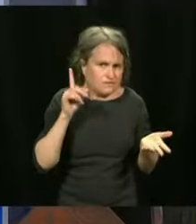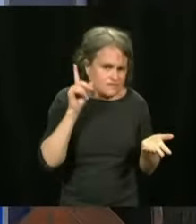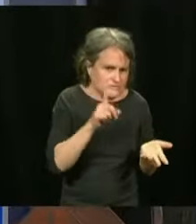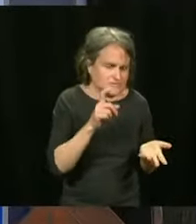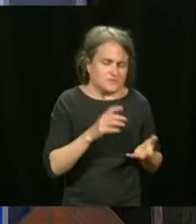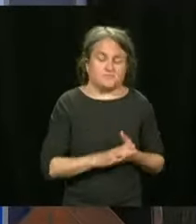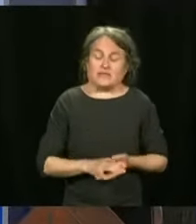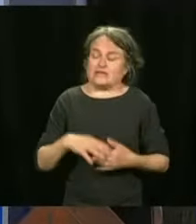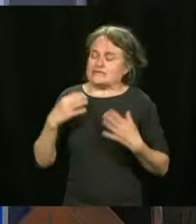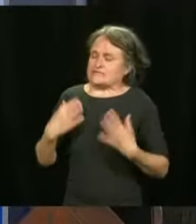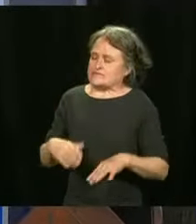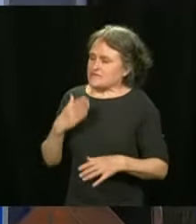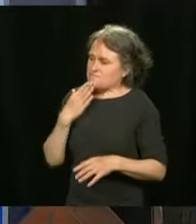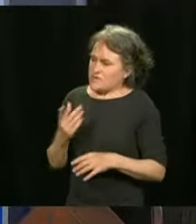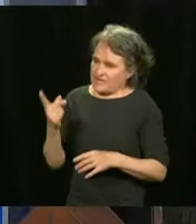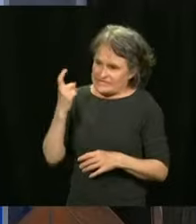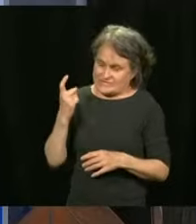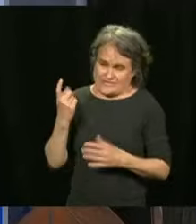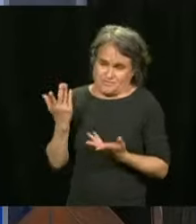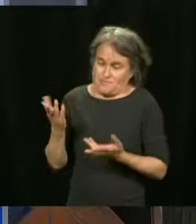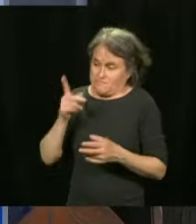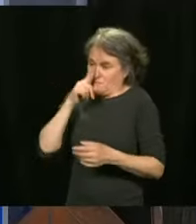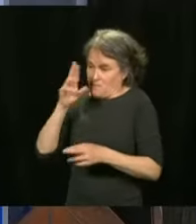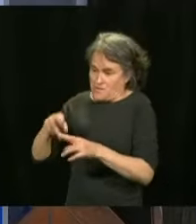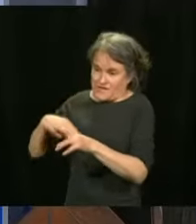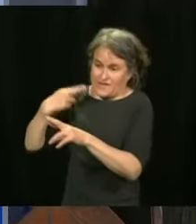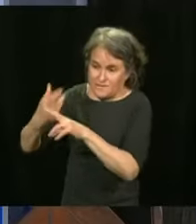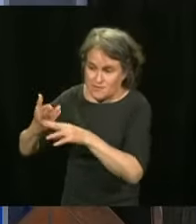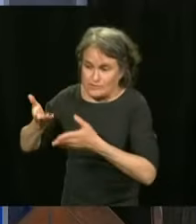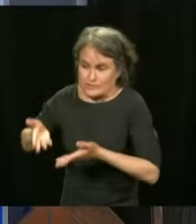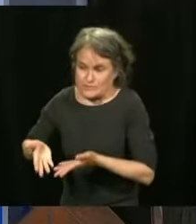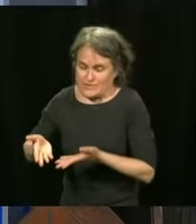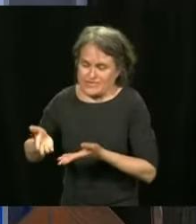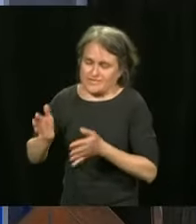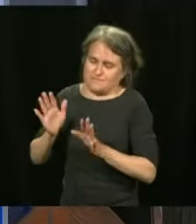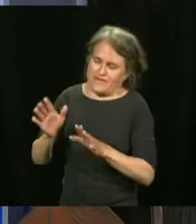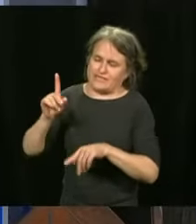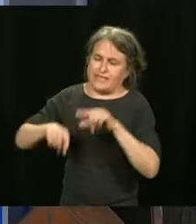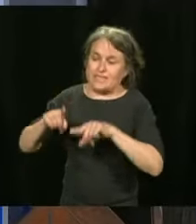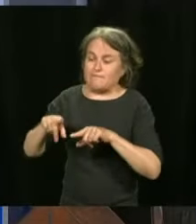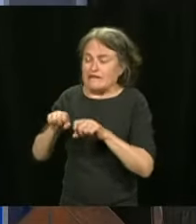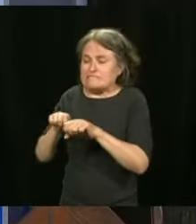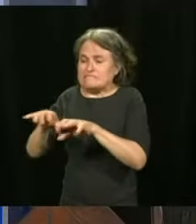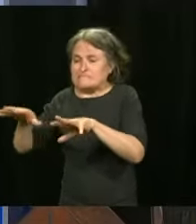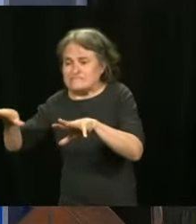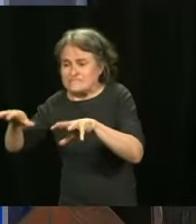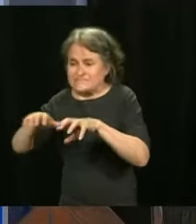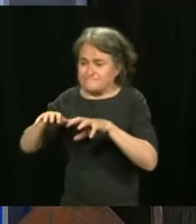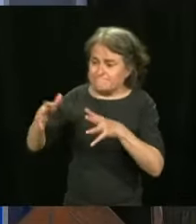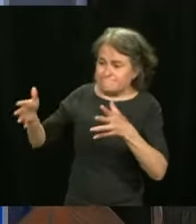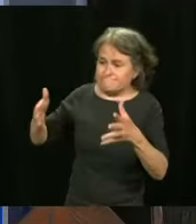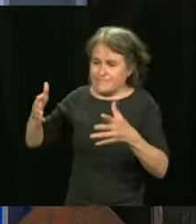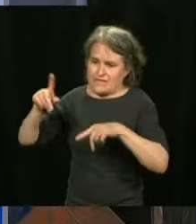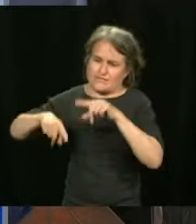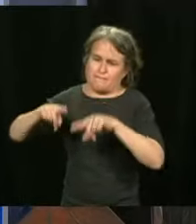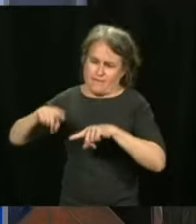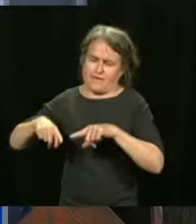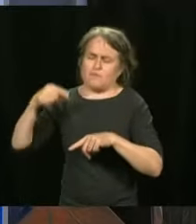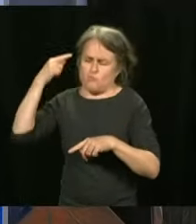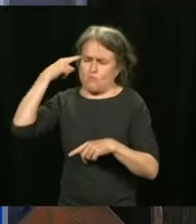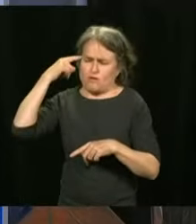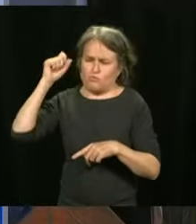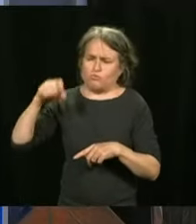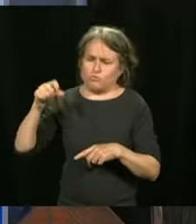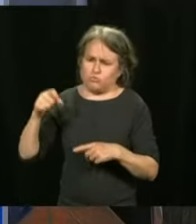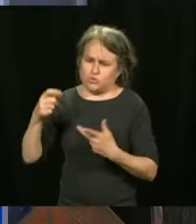I know that you don't like this answer. We'll have to look at the epidemiology, where we are, etc. But we believe that we'll be able to ease certain